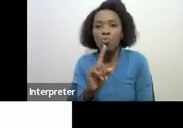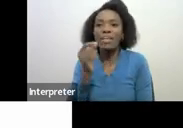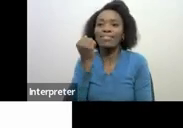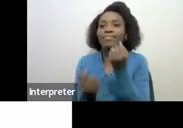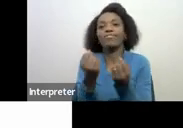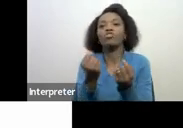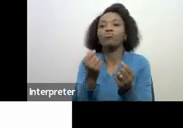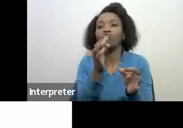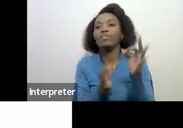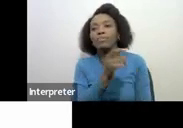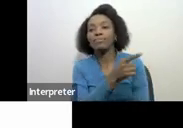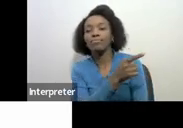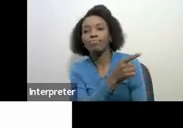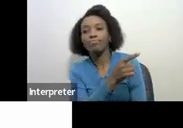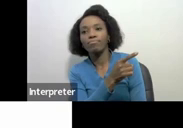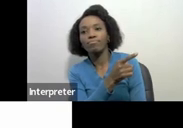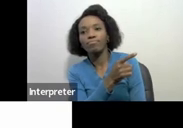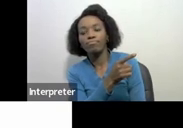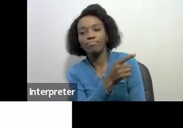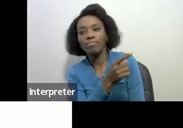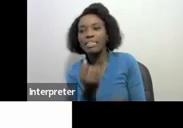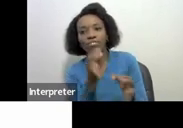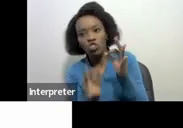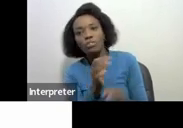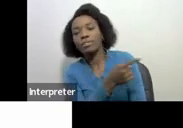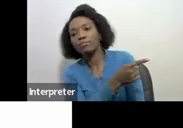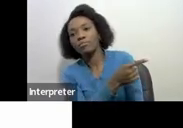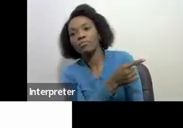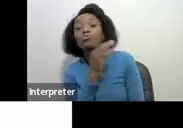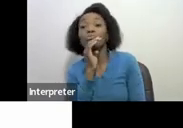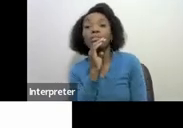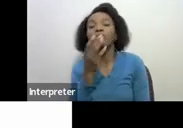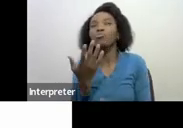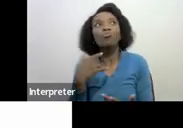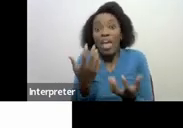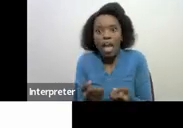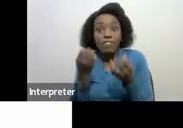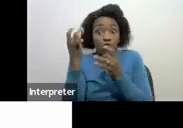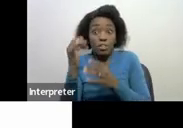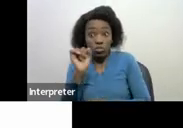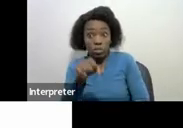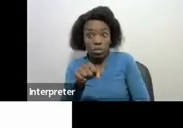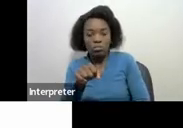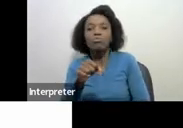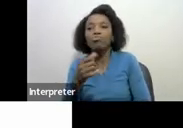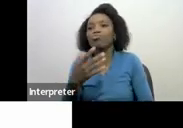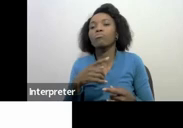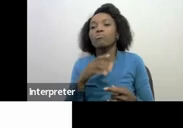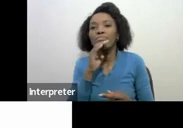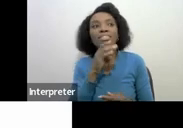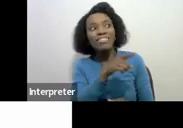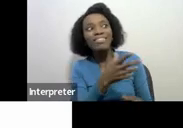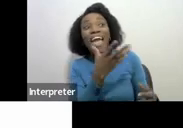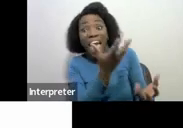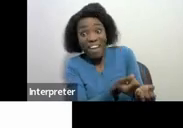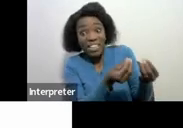at that point in time we have that information as I've just explained in terms of the assets that you